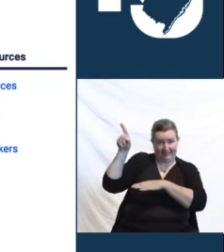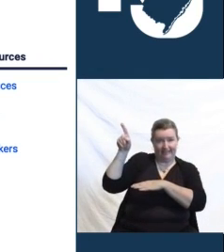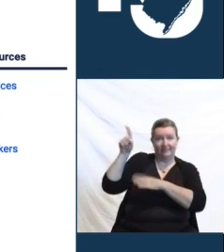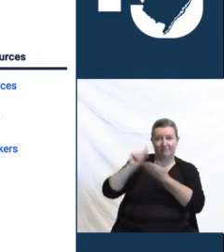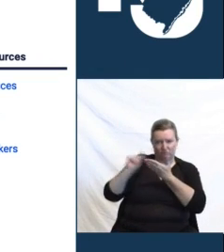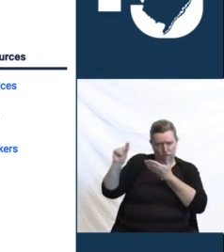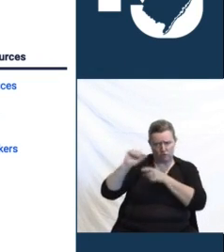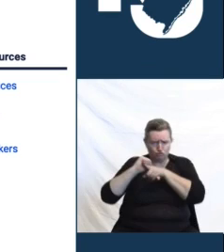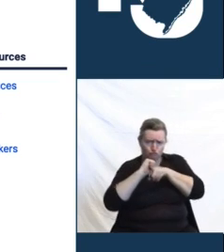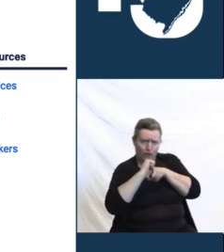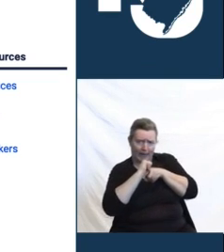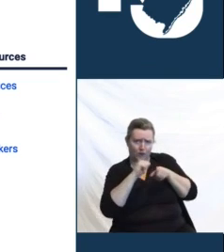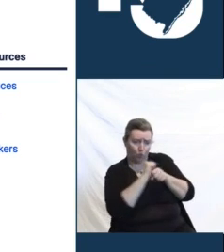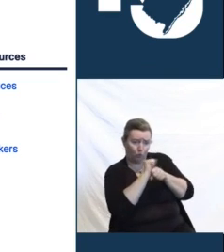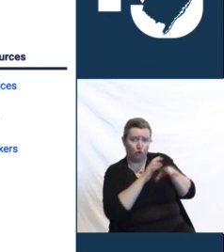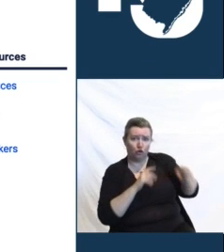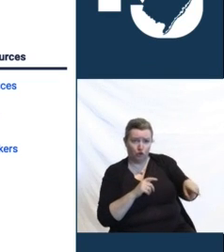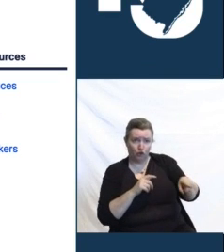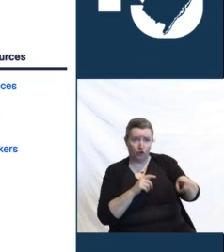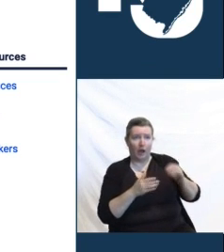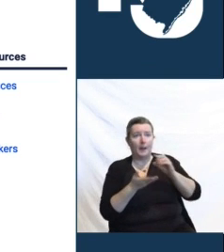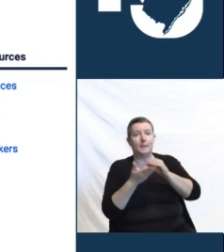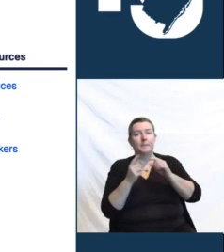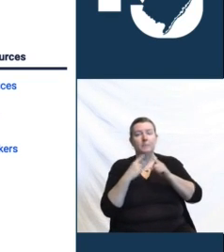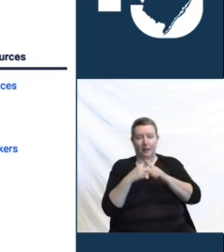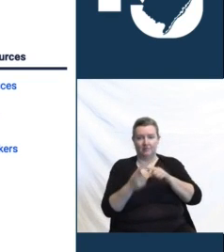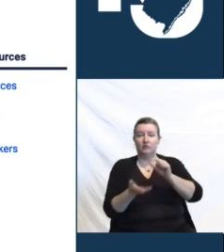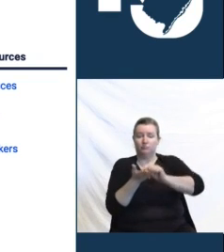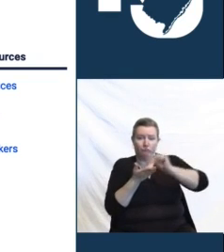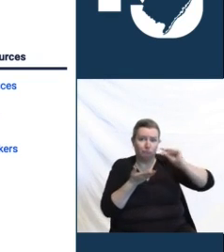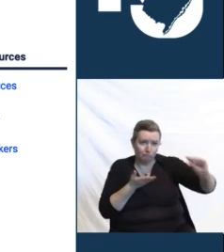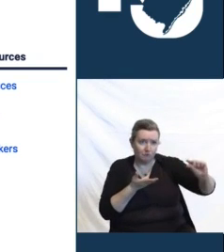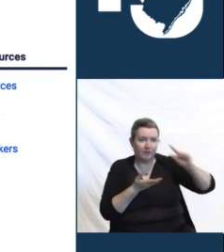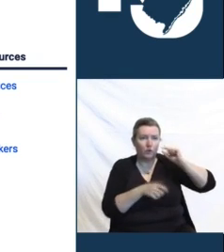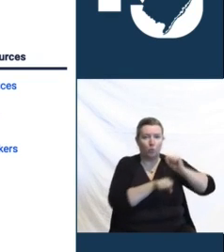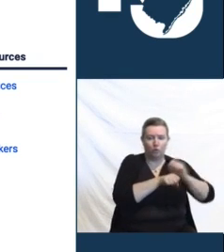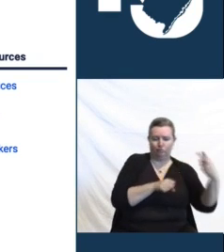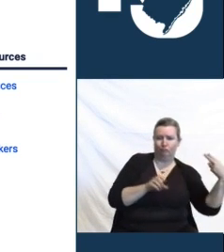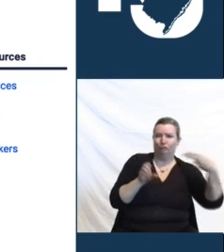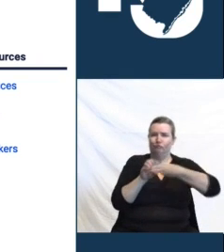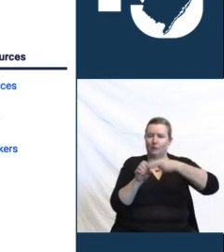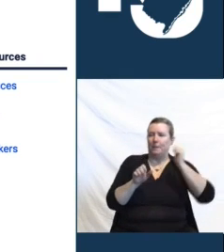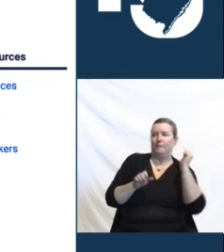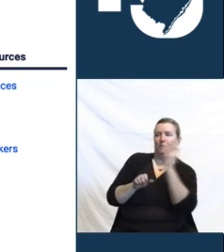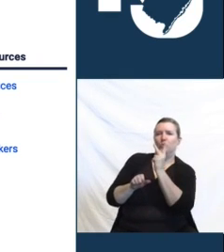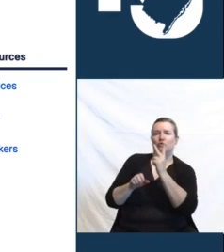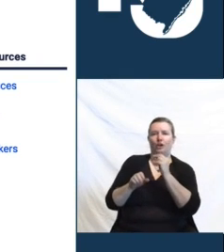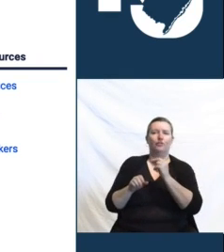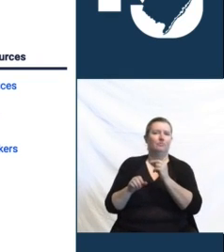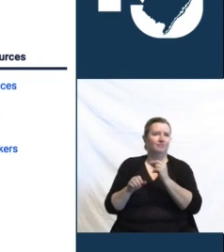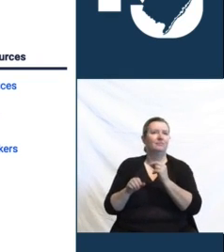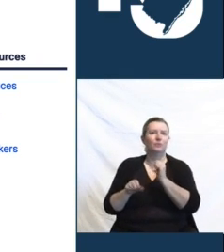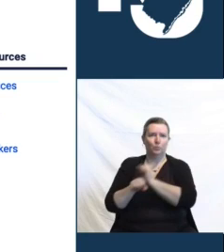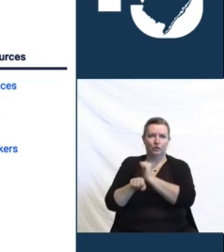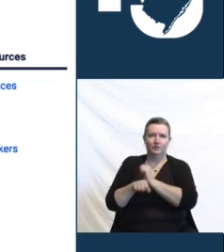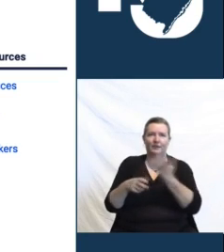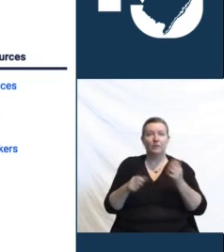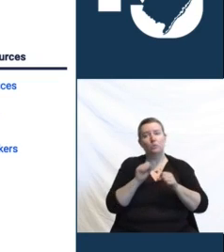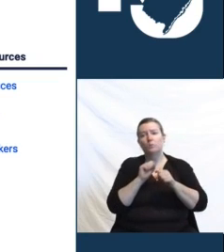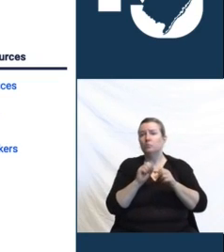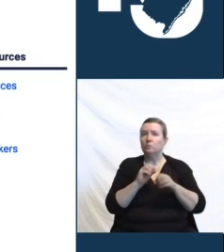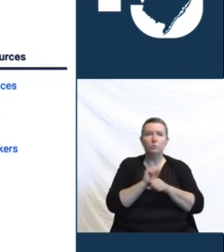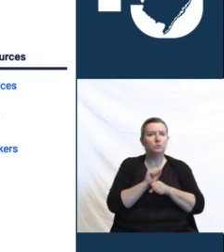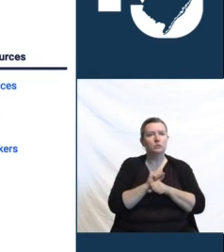workforce. Our goal is not just to get folks into a good job, but into a successful career. In less than two months,